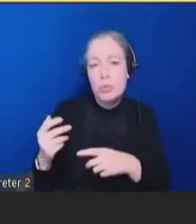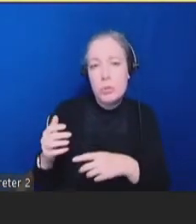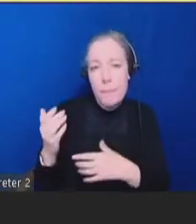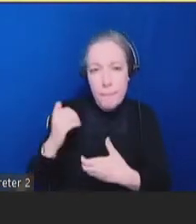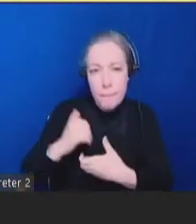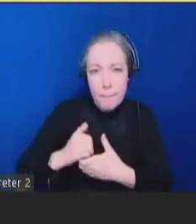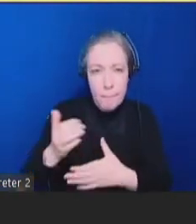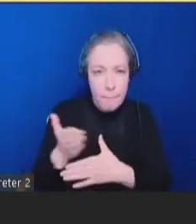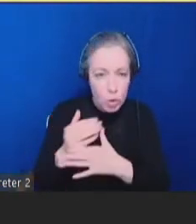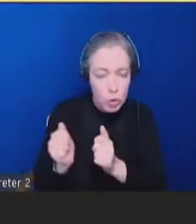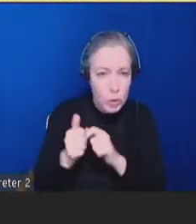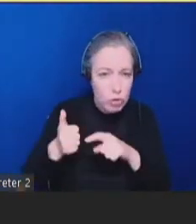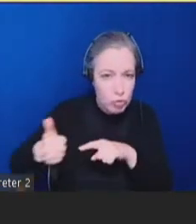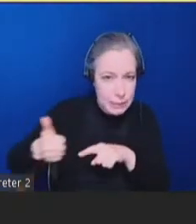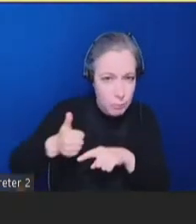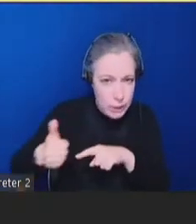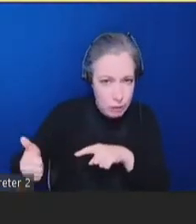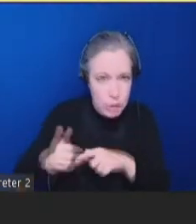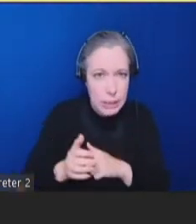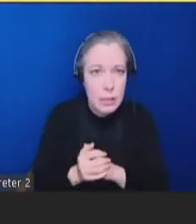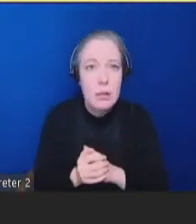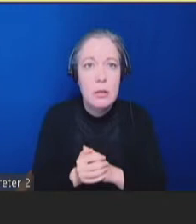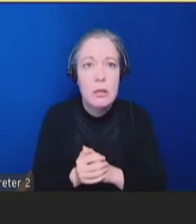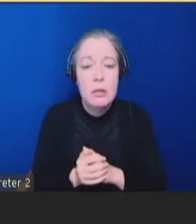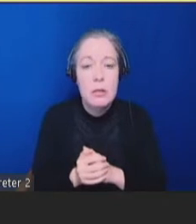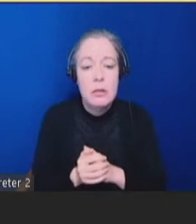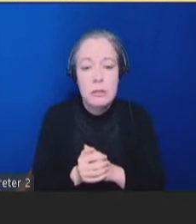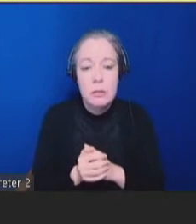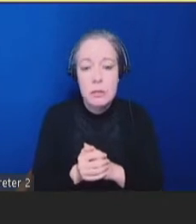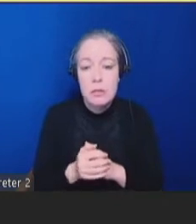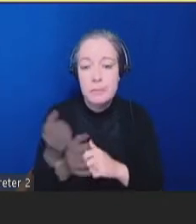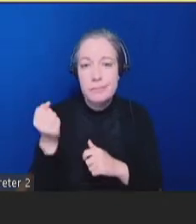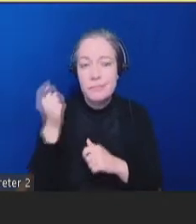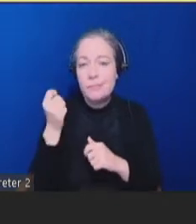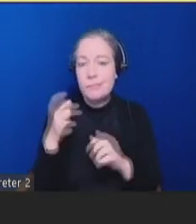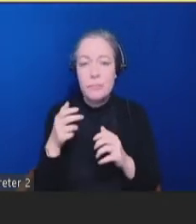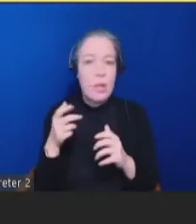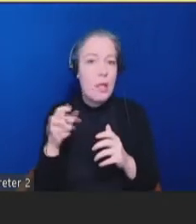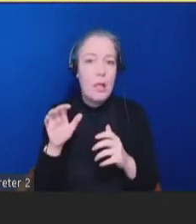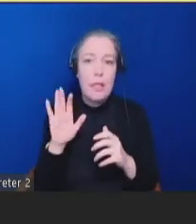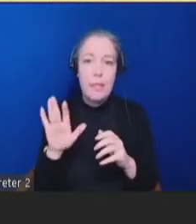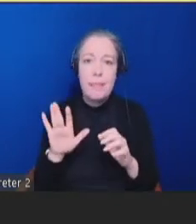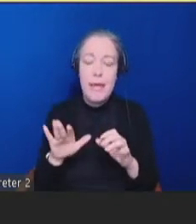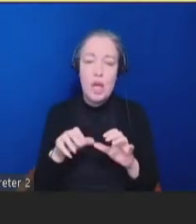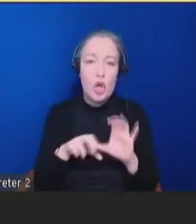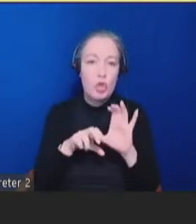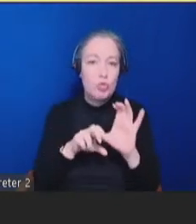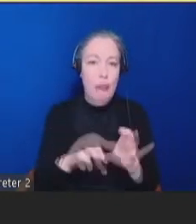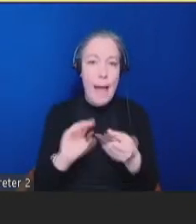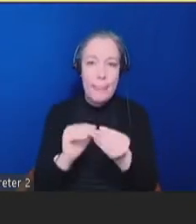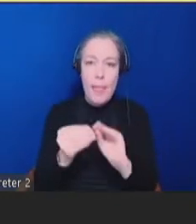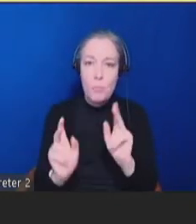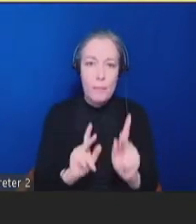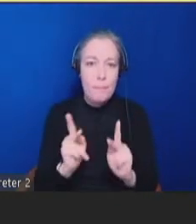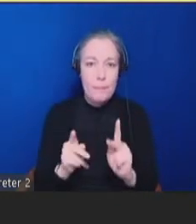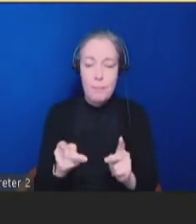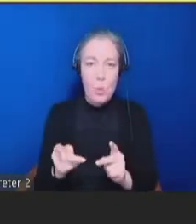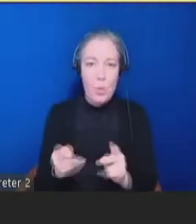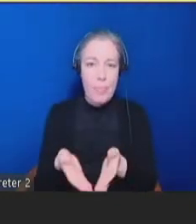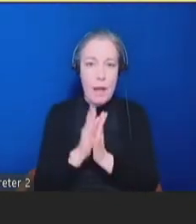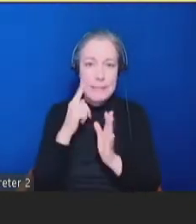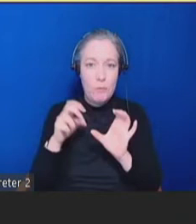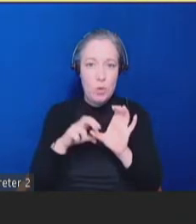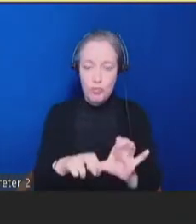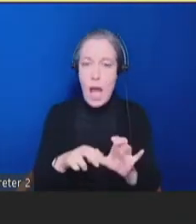increasing ridership that hadn't completely bounced back from pre-pandemic times as well. Creativity also